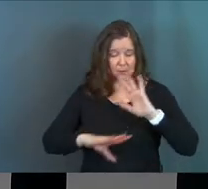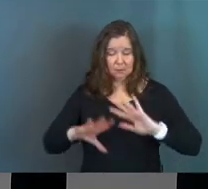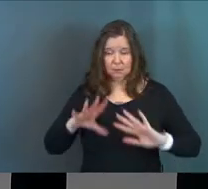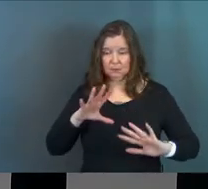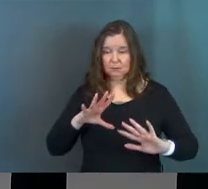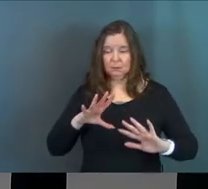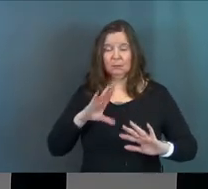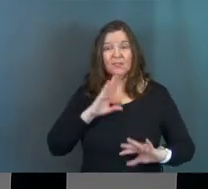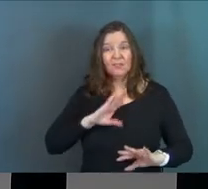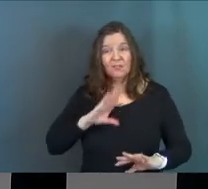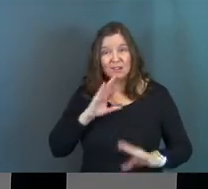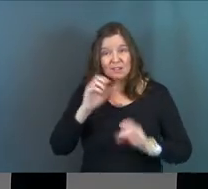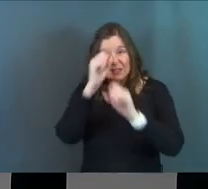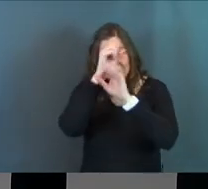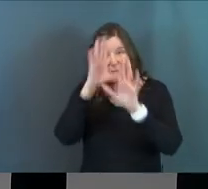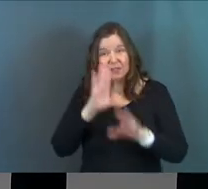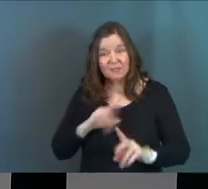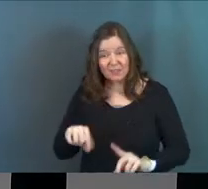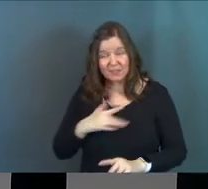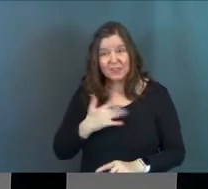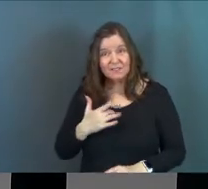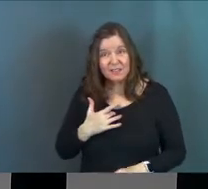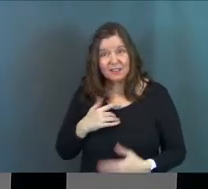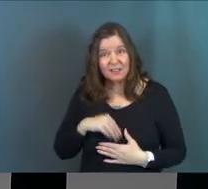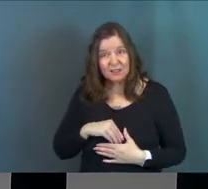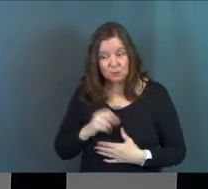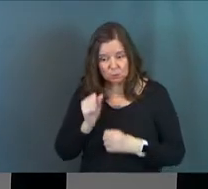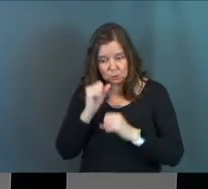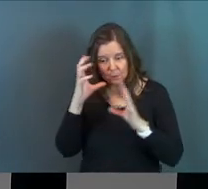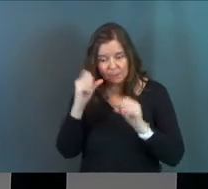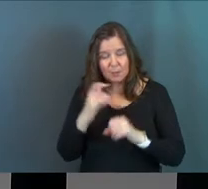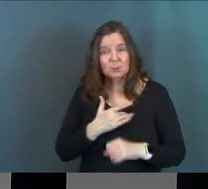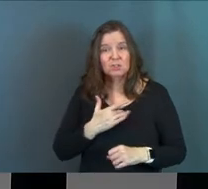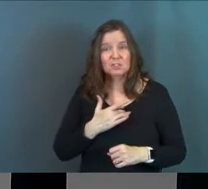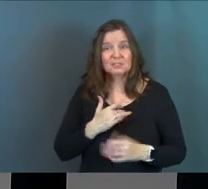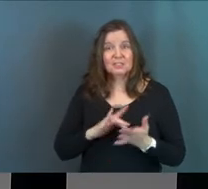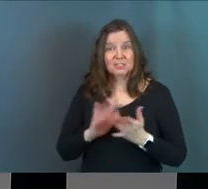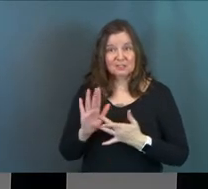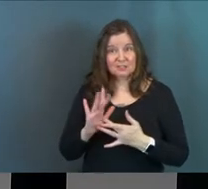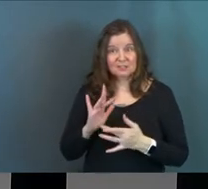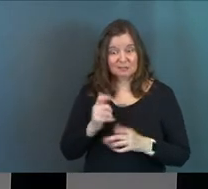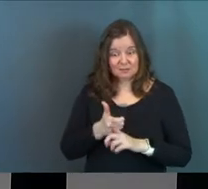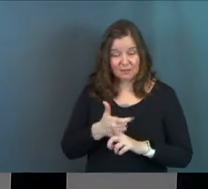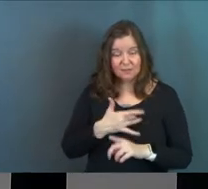on? Can you imagine the frustration that they're all feeling right now? Can we imagine what Jesus is feeling? No way.